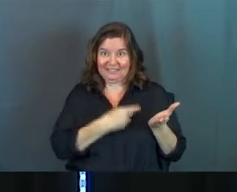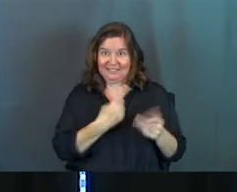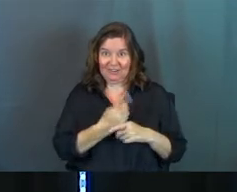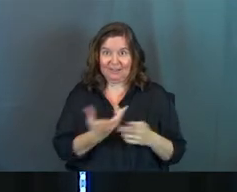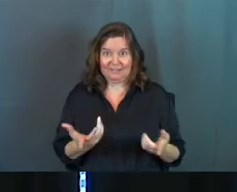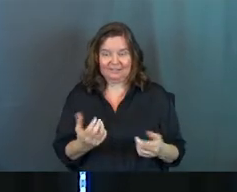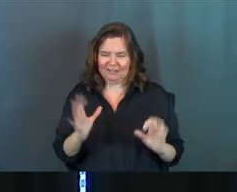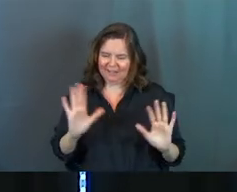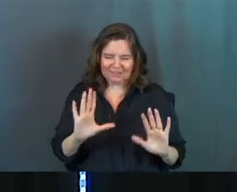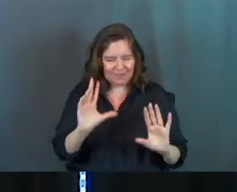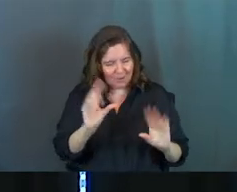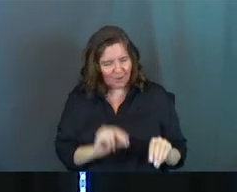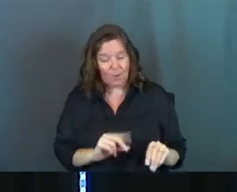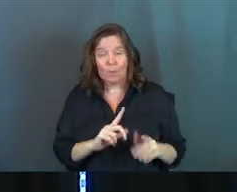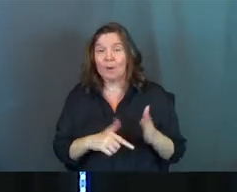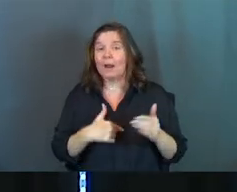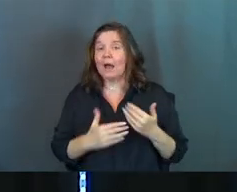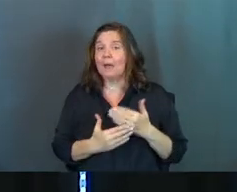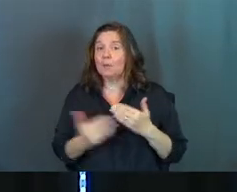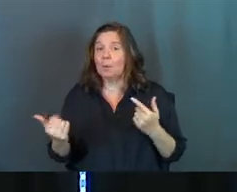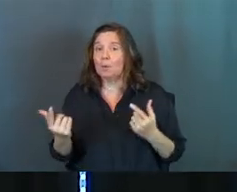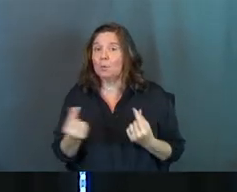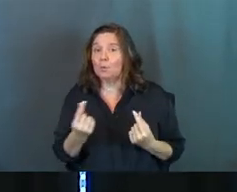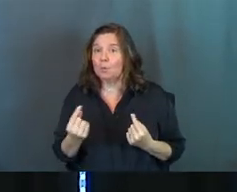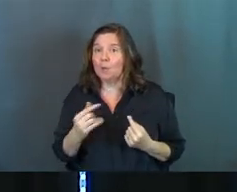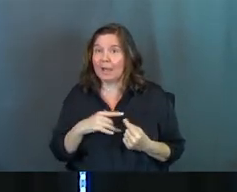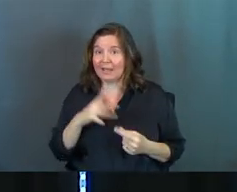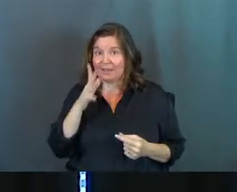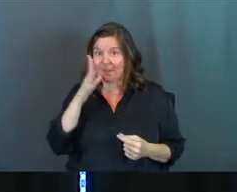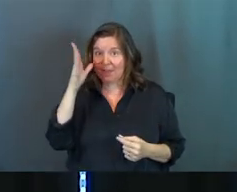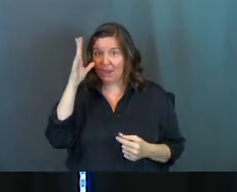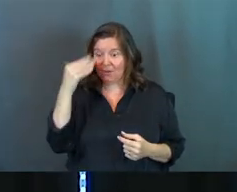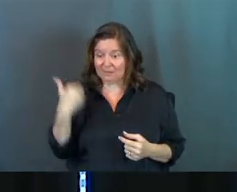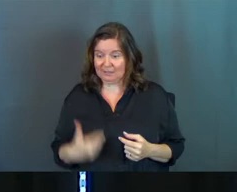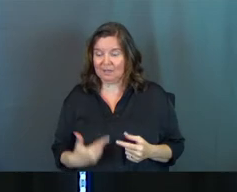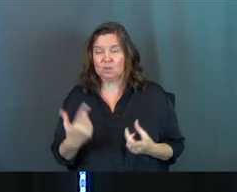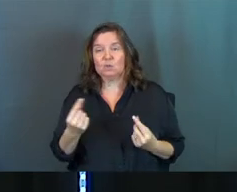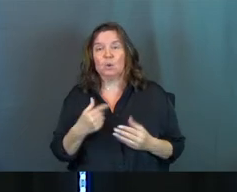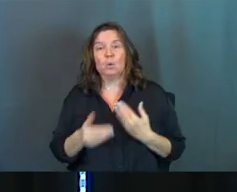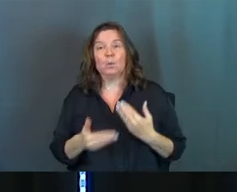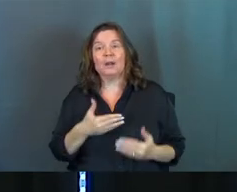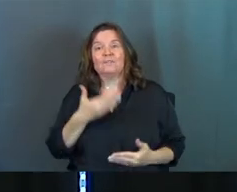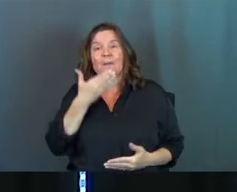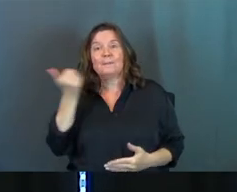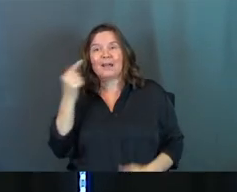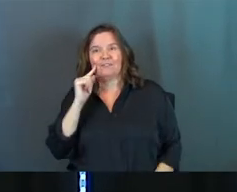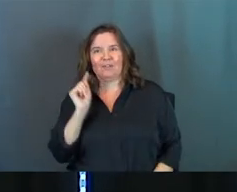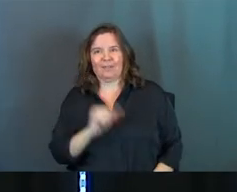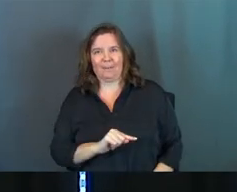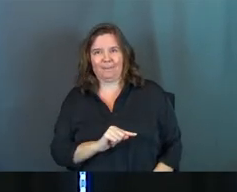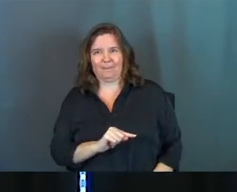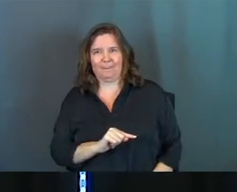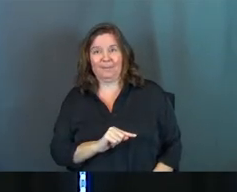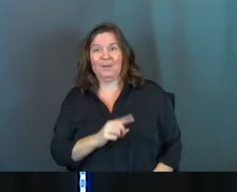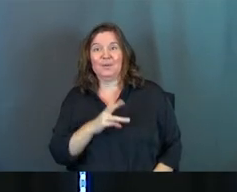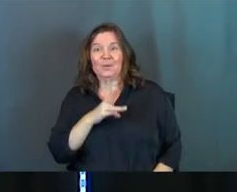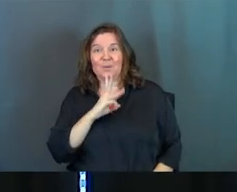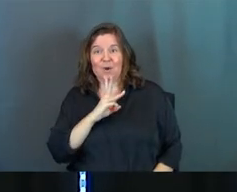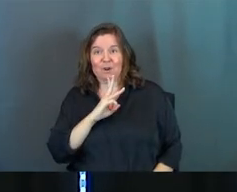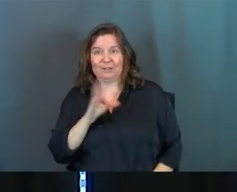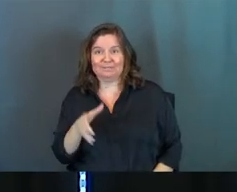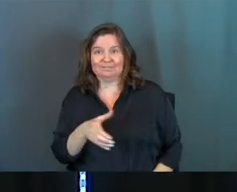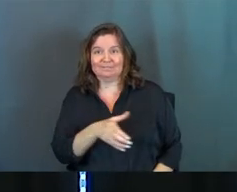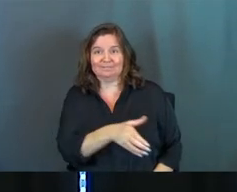It's like, no. What I am called to as their parent is to do whatever is best for them, some water.